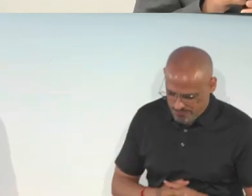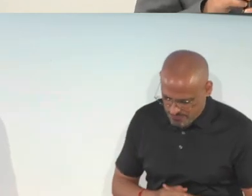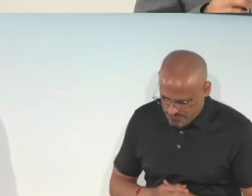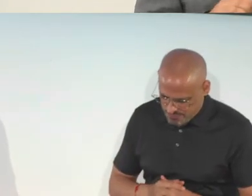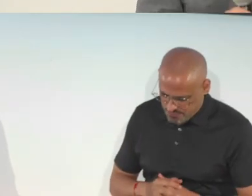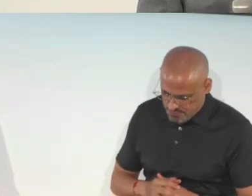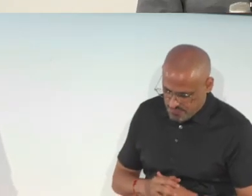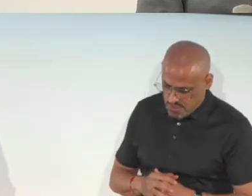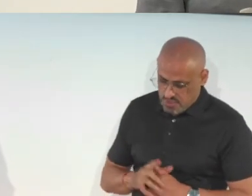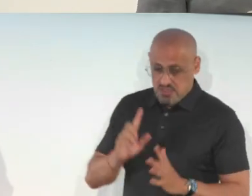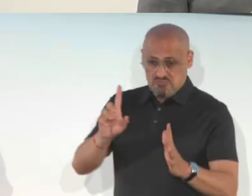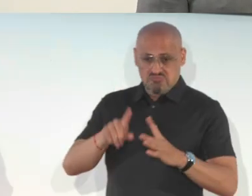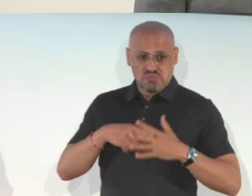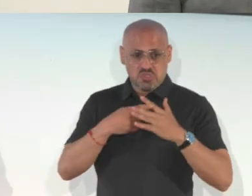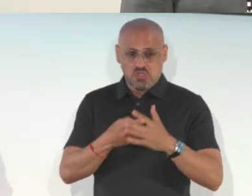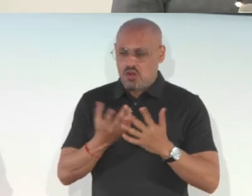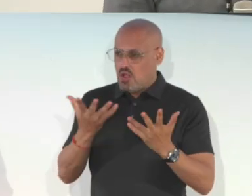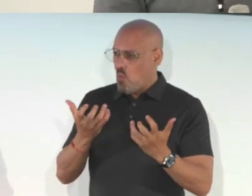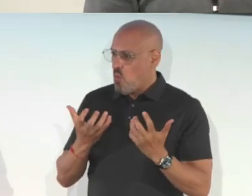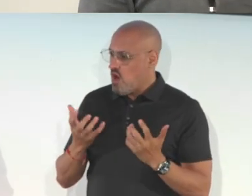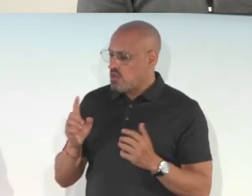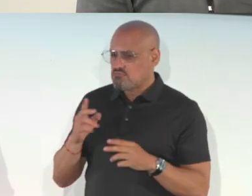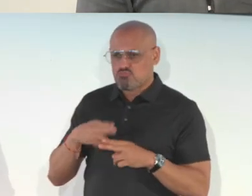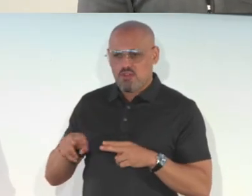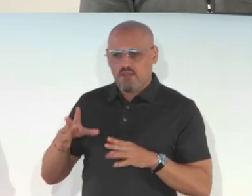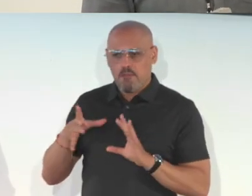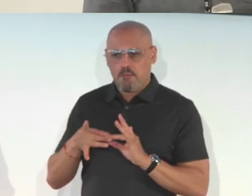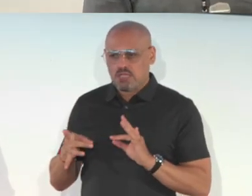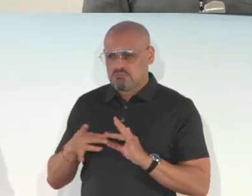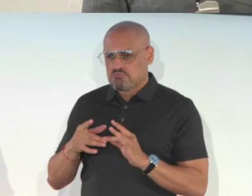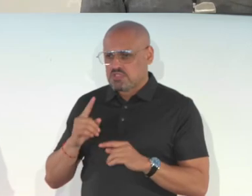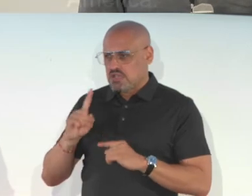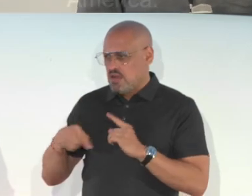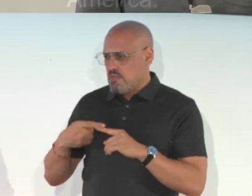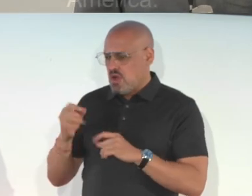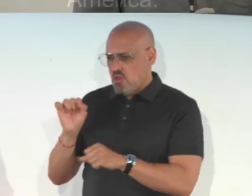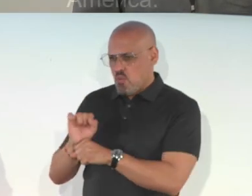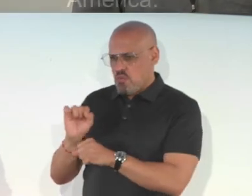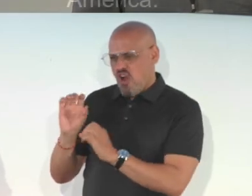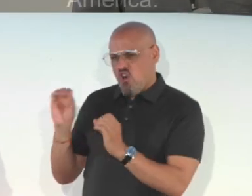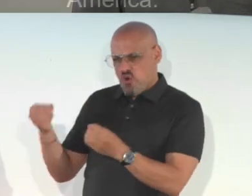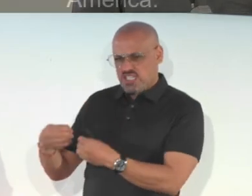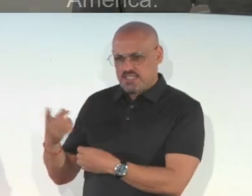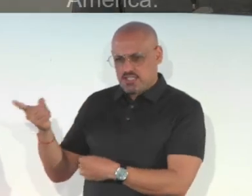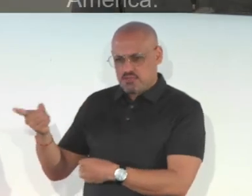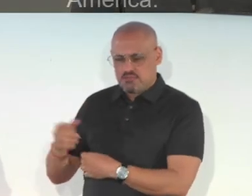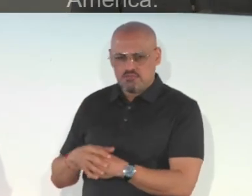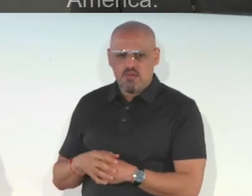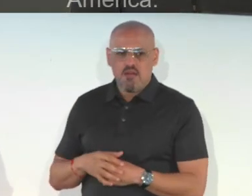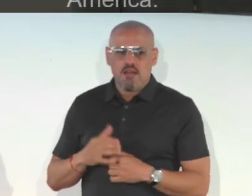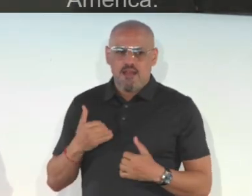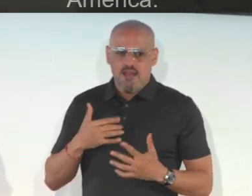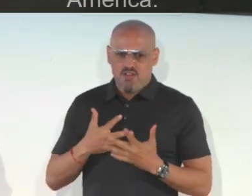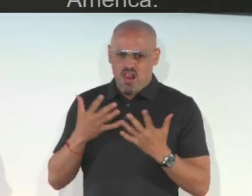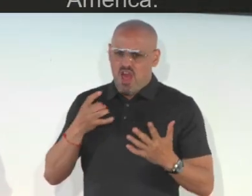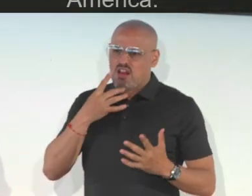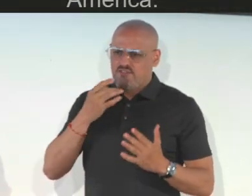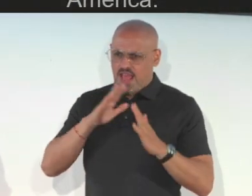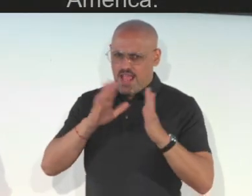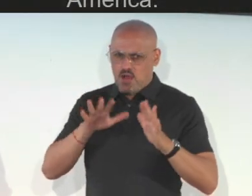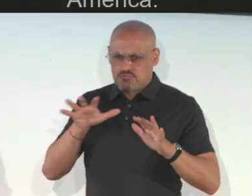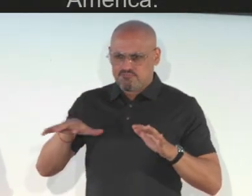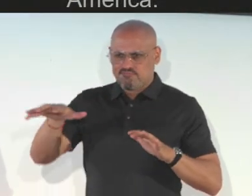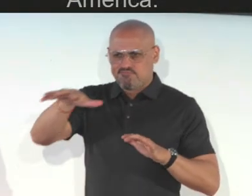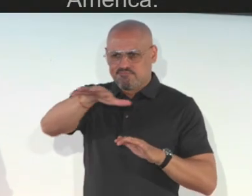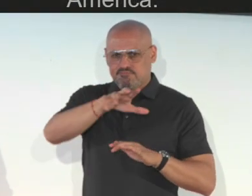So just starting out, we wanted to just briefly mention a little bit about our organization. There are a lot of Lighthouse organizations